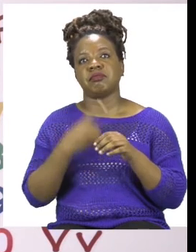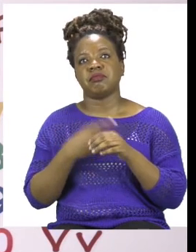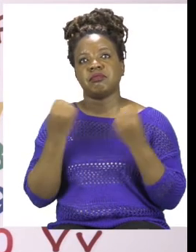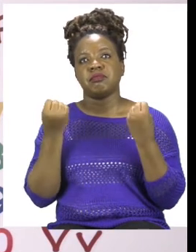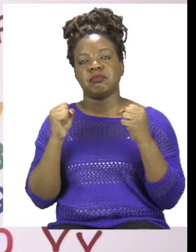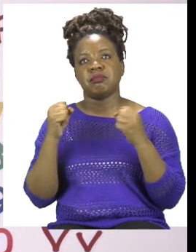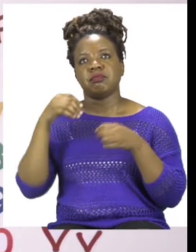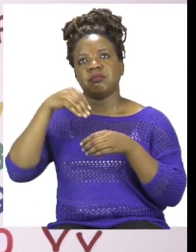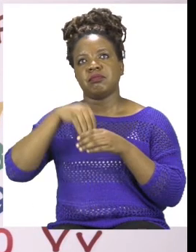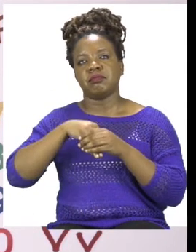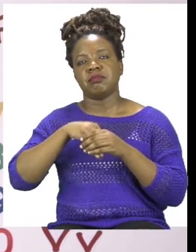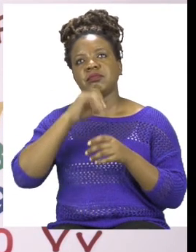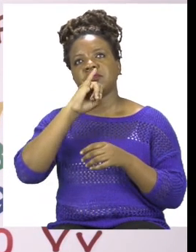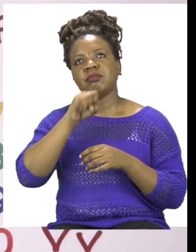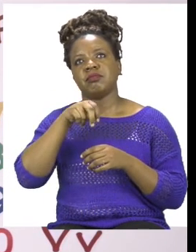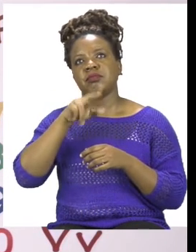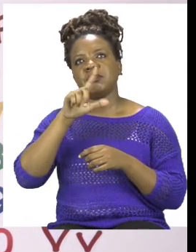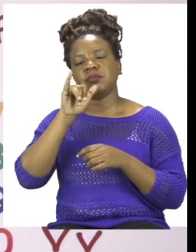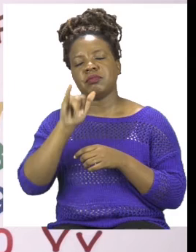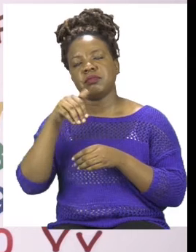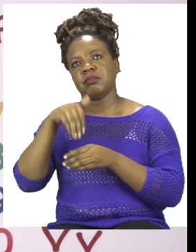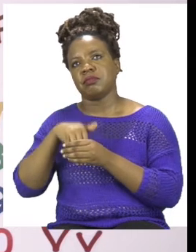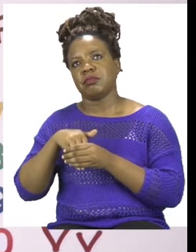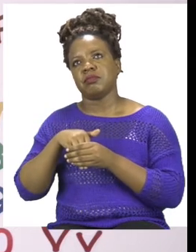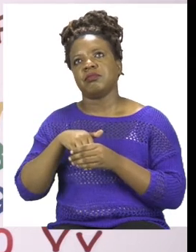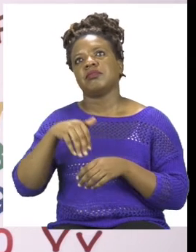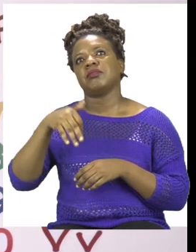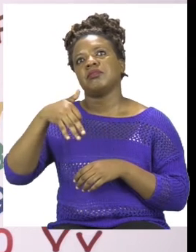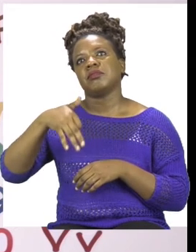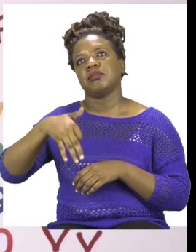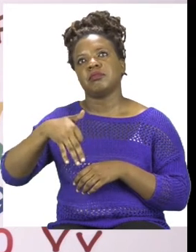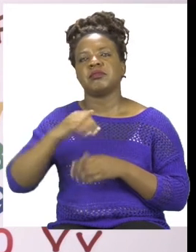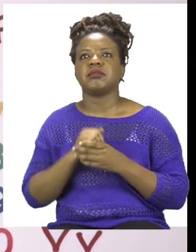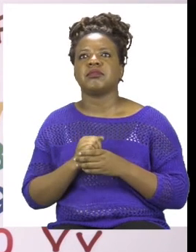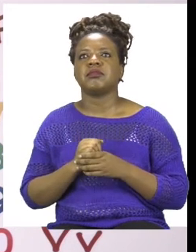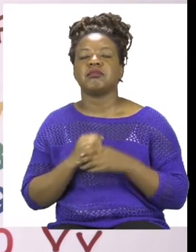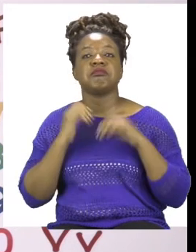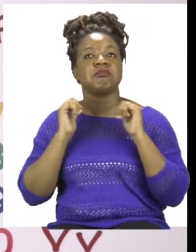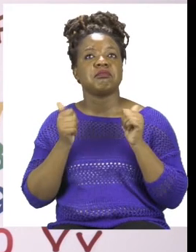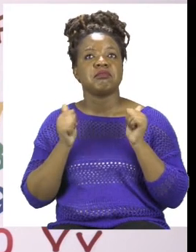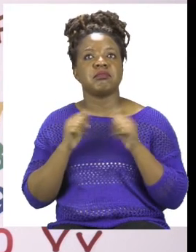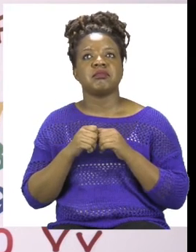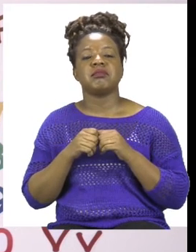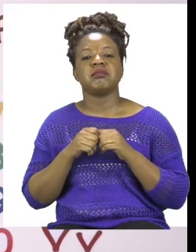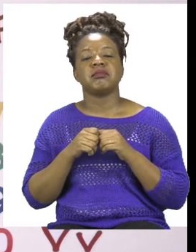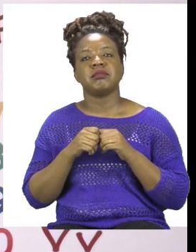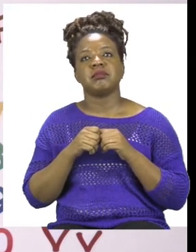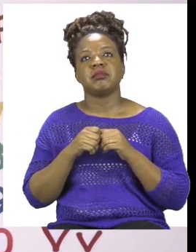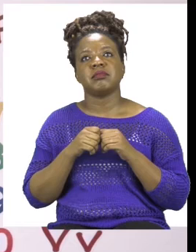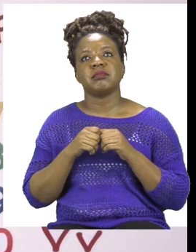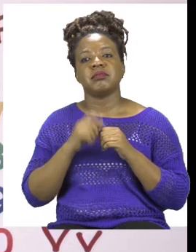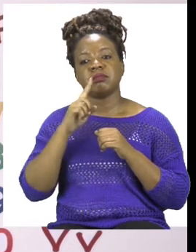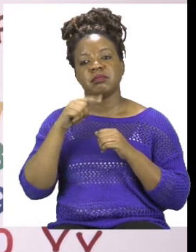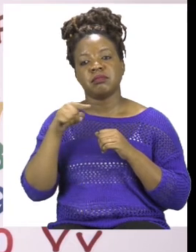in July in Namibia. Good job everyone. So the correct preposition